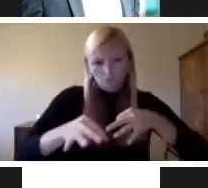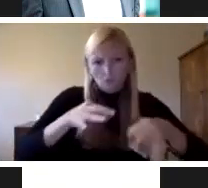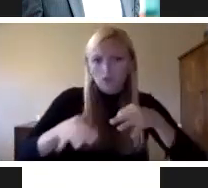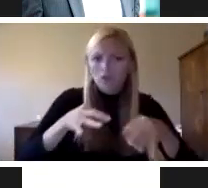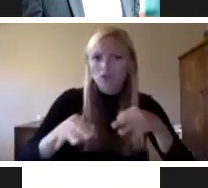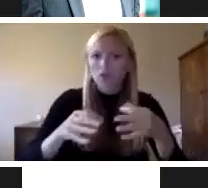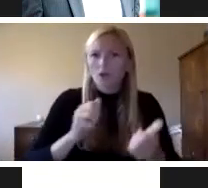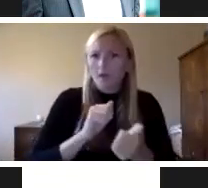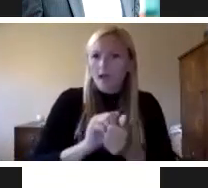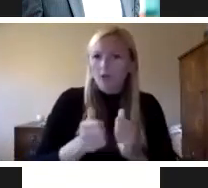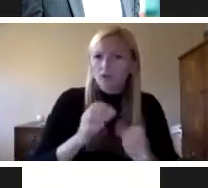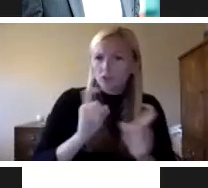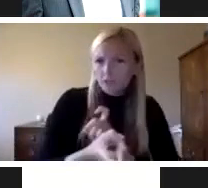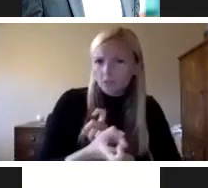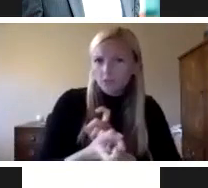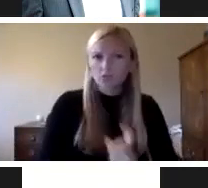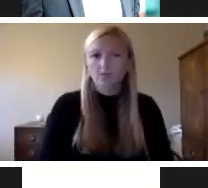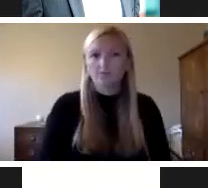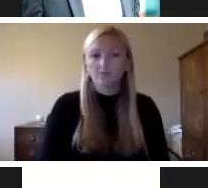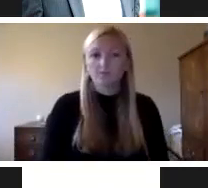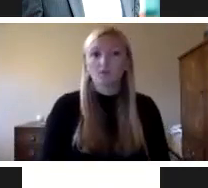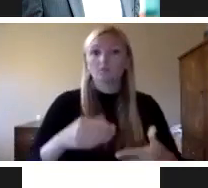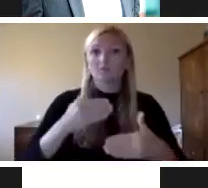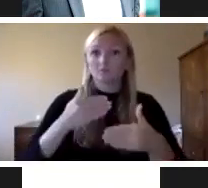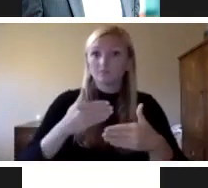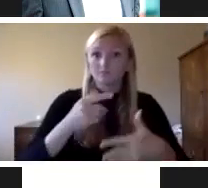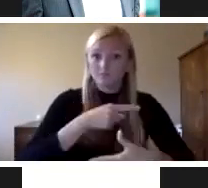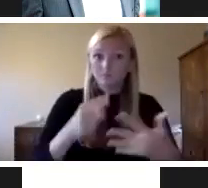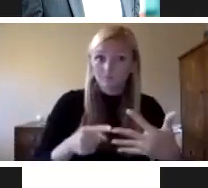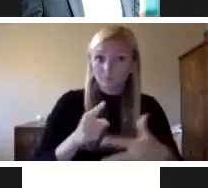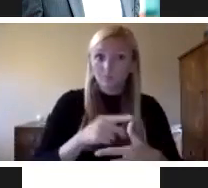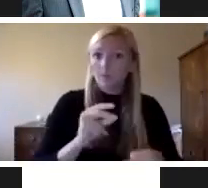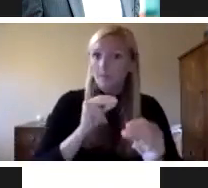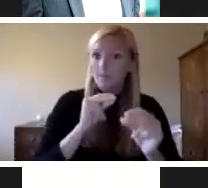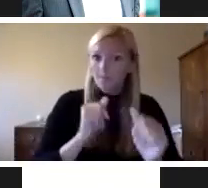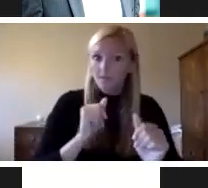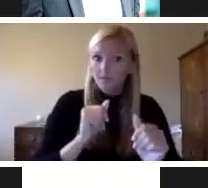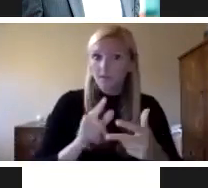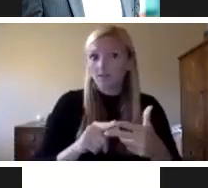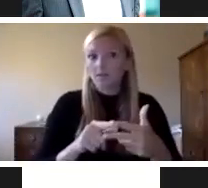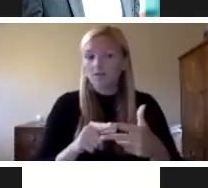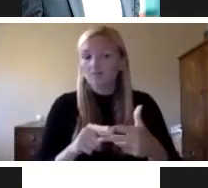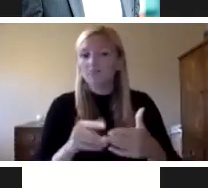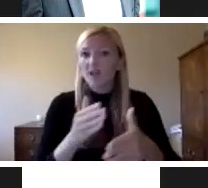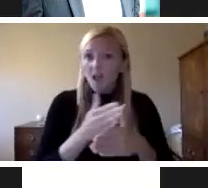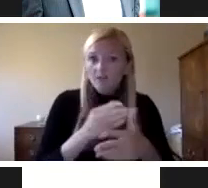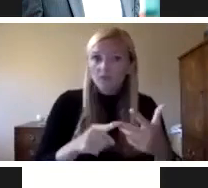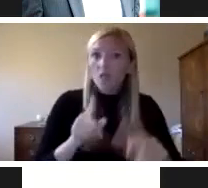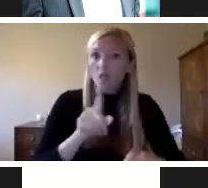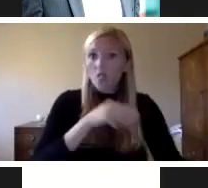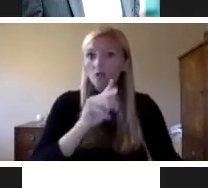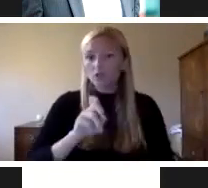facilities. Steps to reconstitution are usually immediate, intermediate and long term. We've already seen some of the